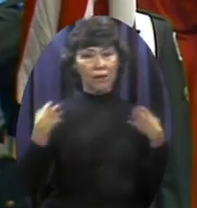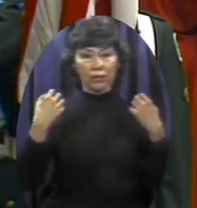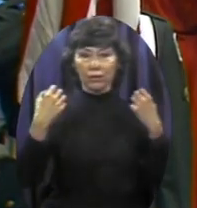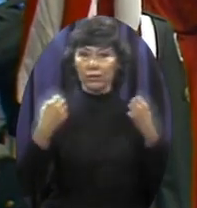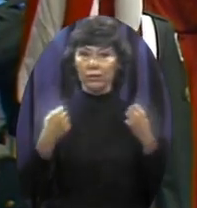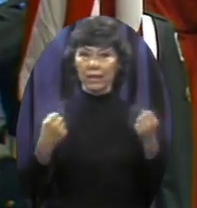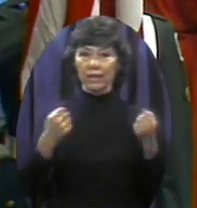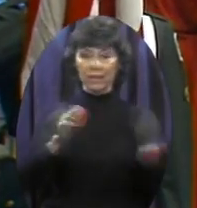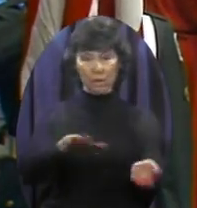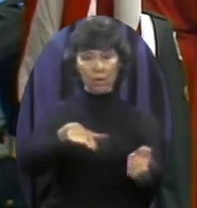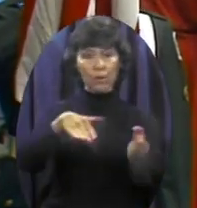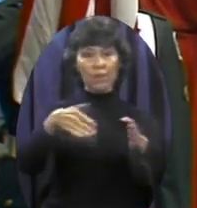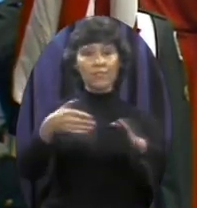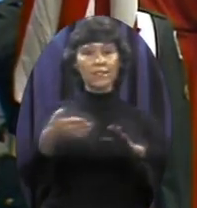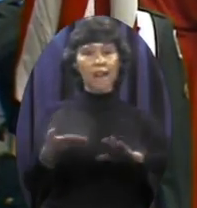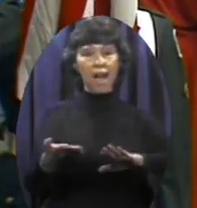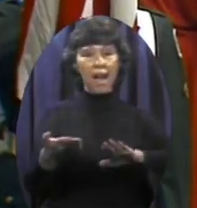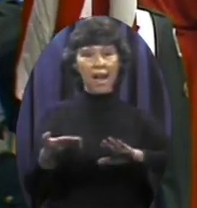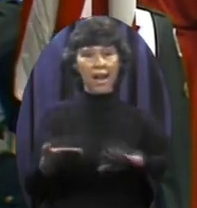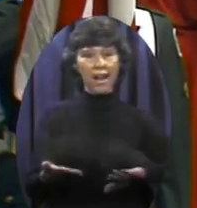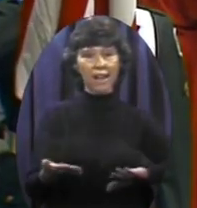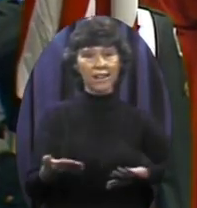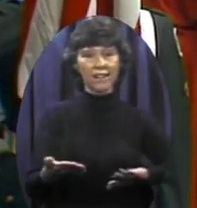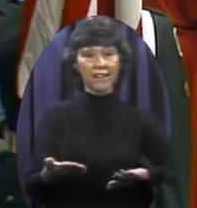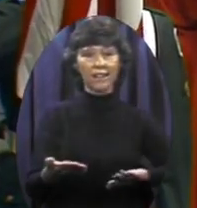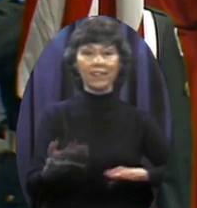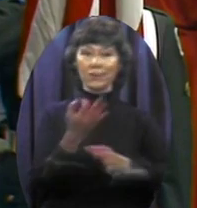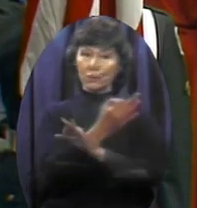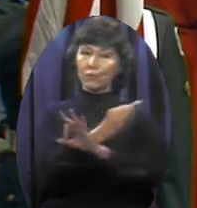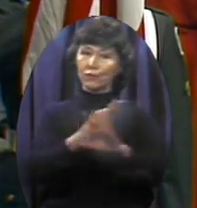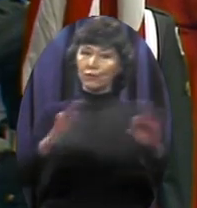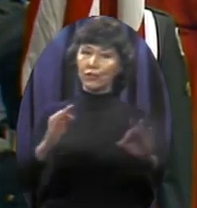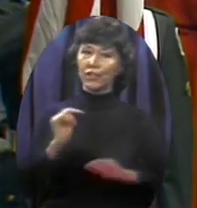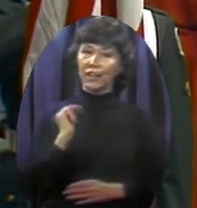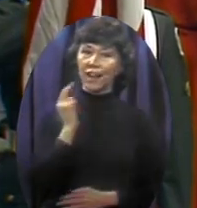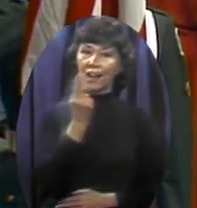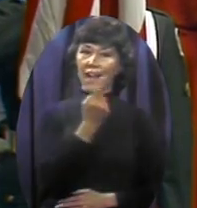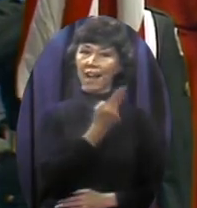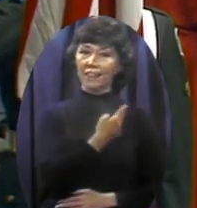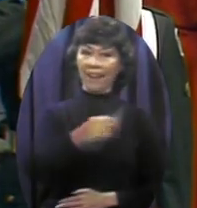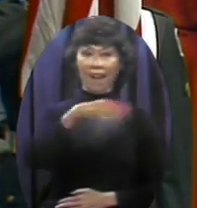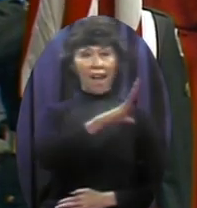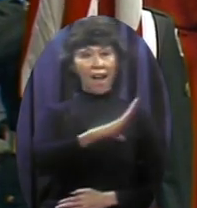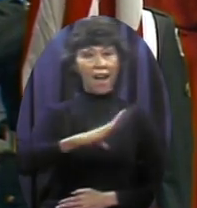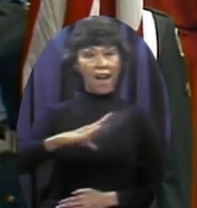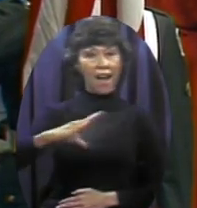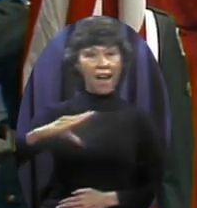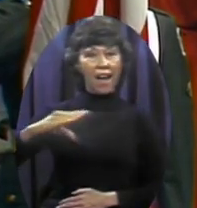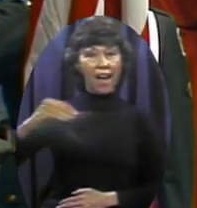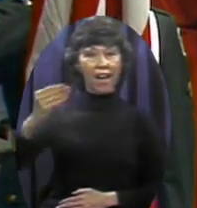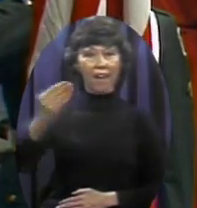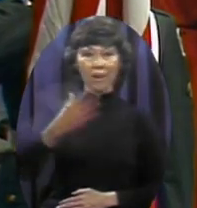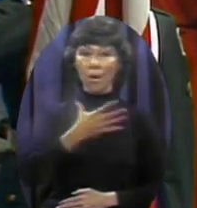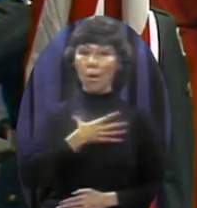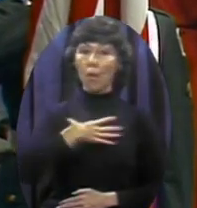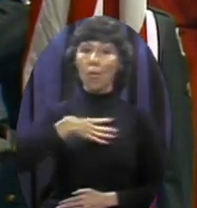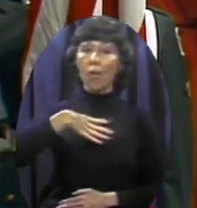Patriots who have died ¶ ¶ Died just to free us ¶ ¶ And white